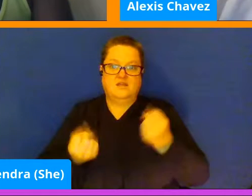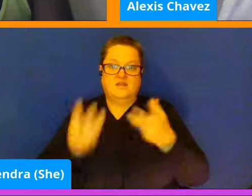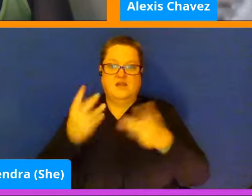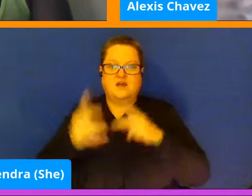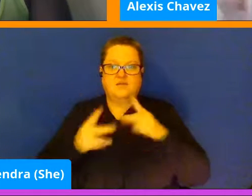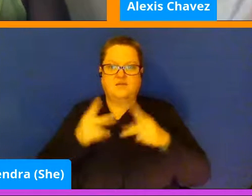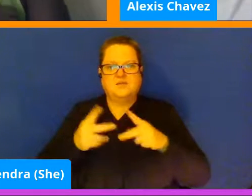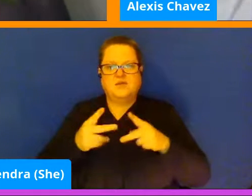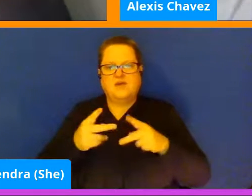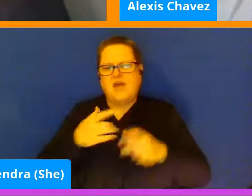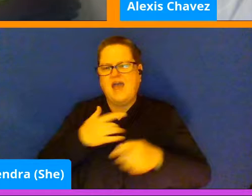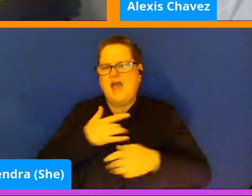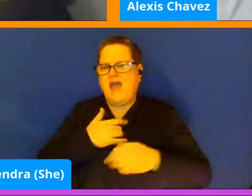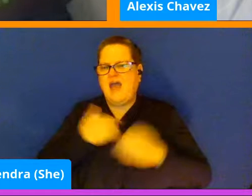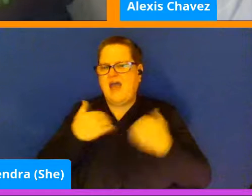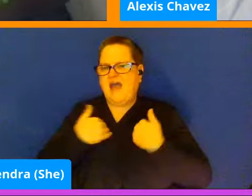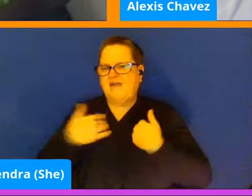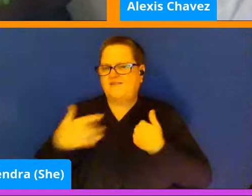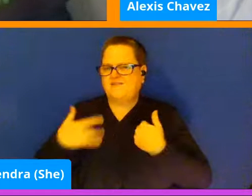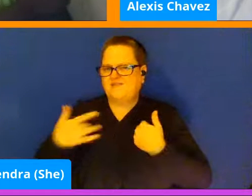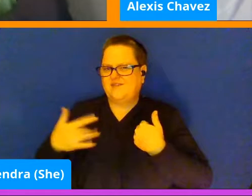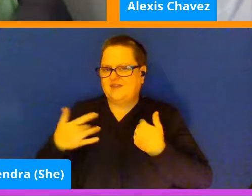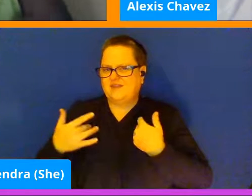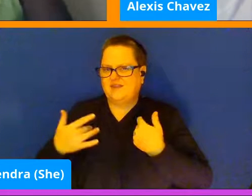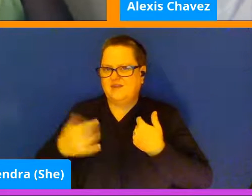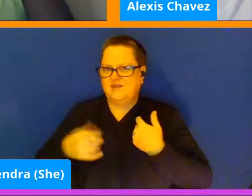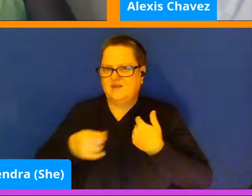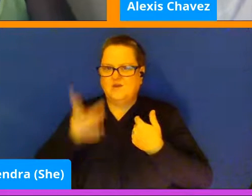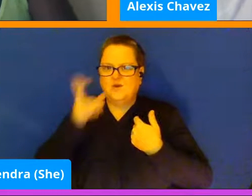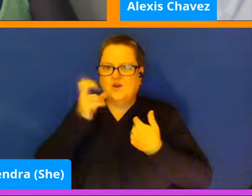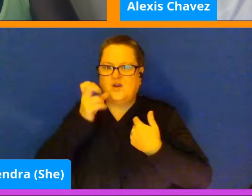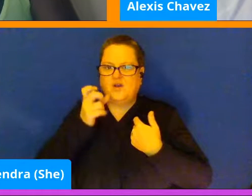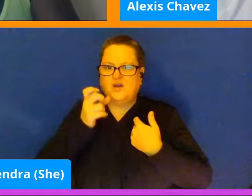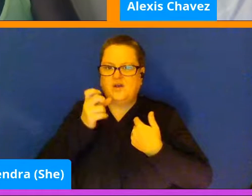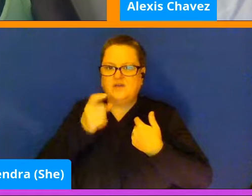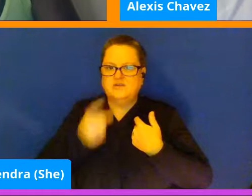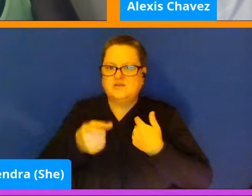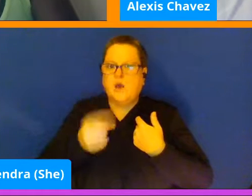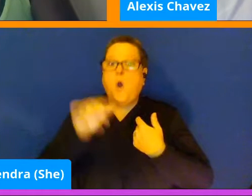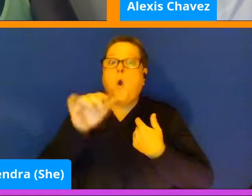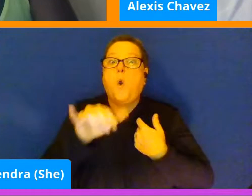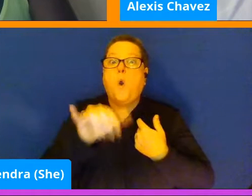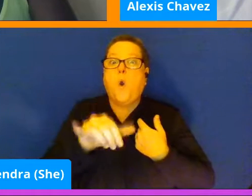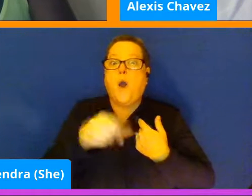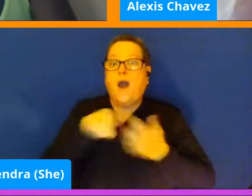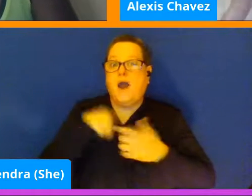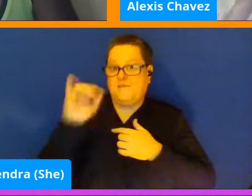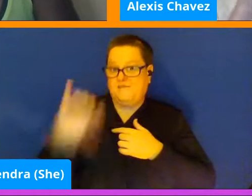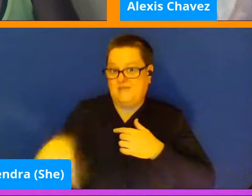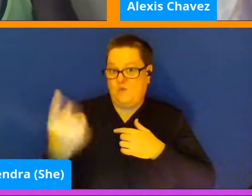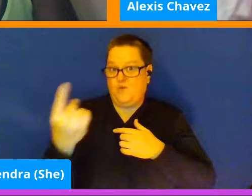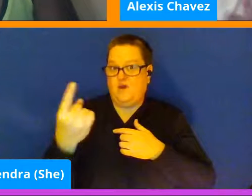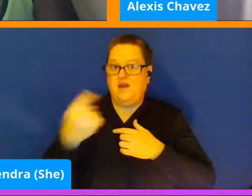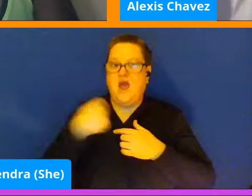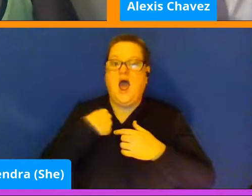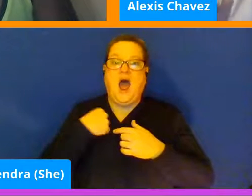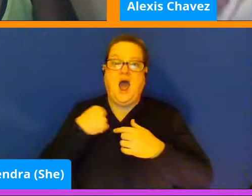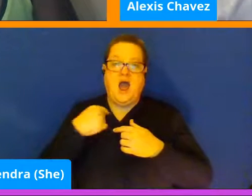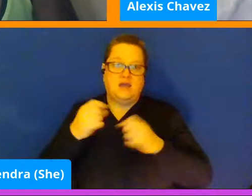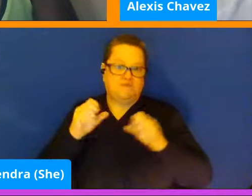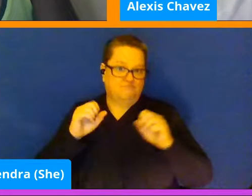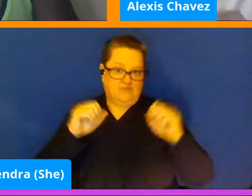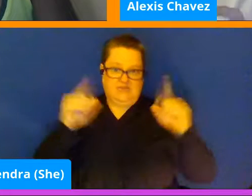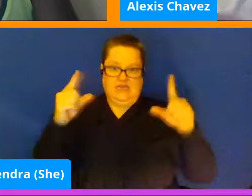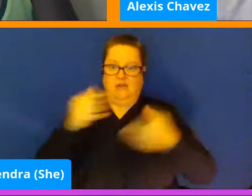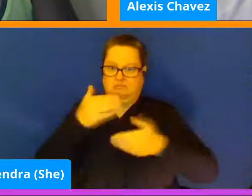I mean, I know a lot of you walking or you just heard one of those and you say, oh, I'm definitely that one. I'm the first that would get up and I would say, this, that,